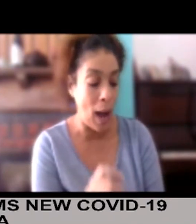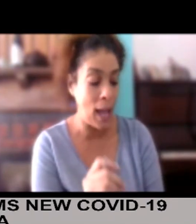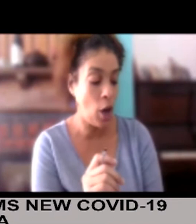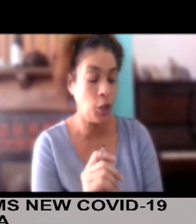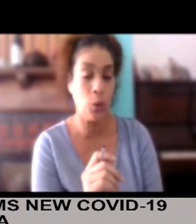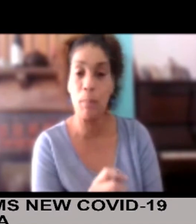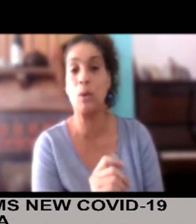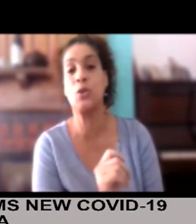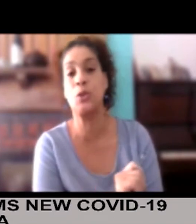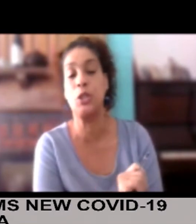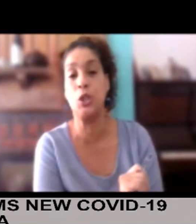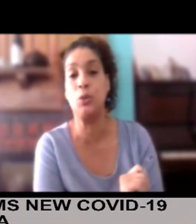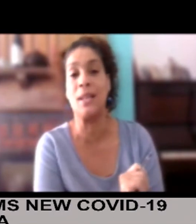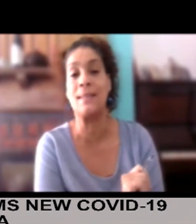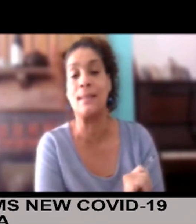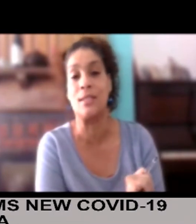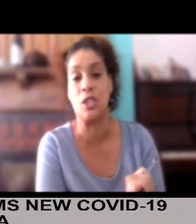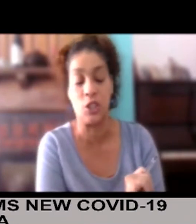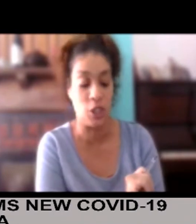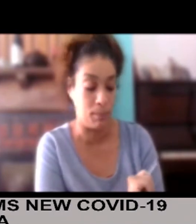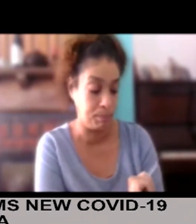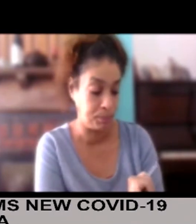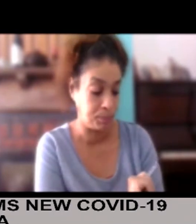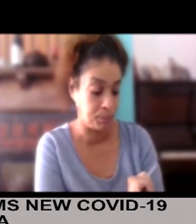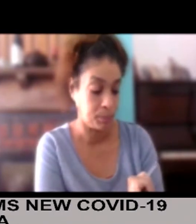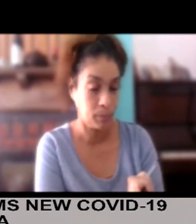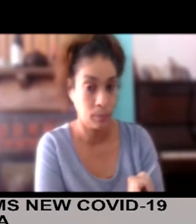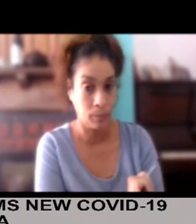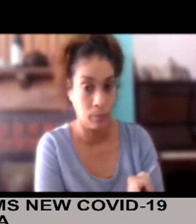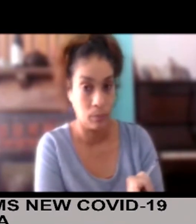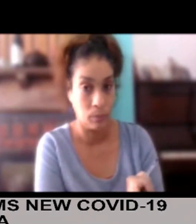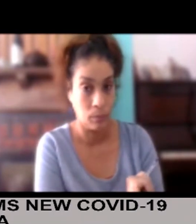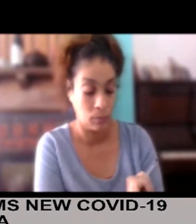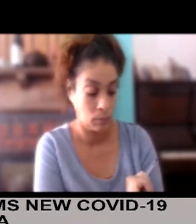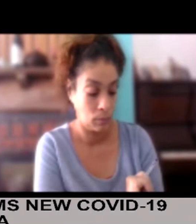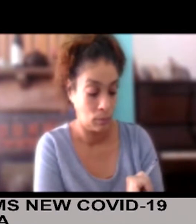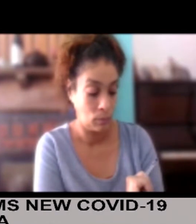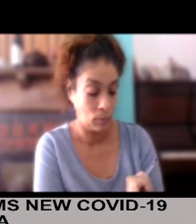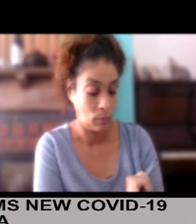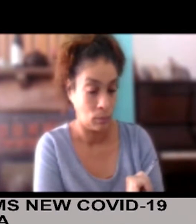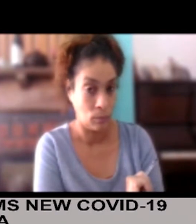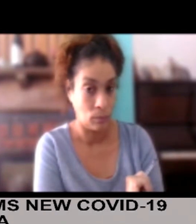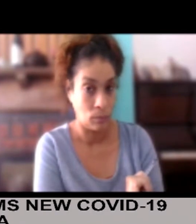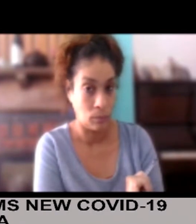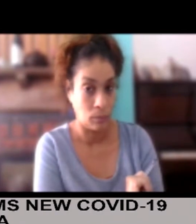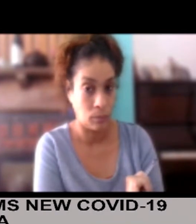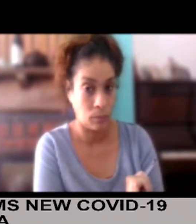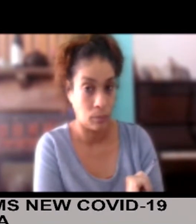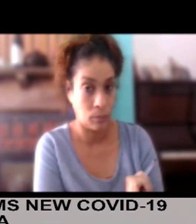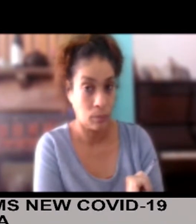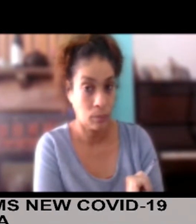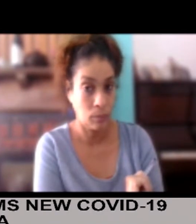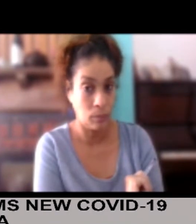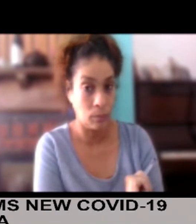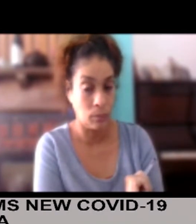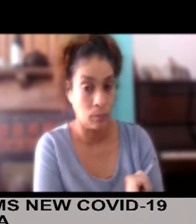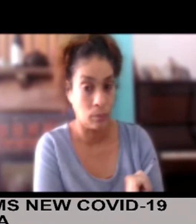Why are you opposed to the new testing regime? Yeah, we must say that we are appalled, but